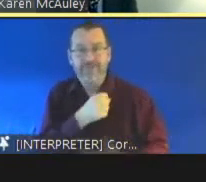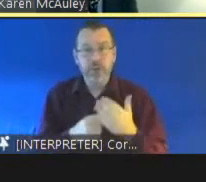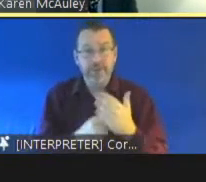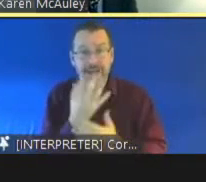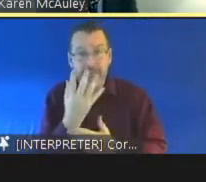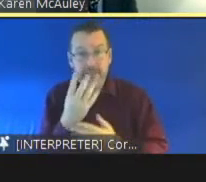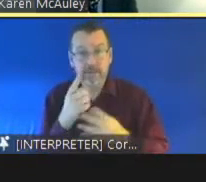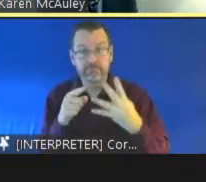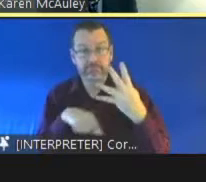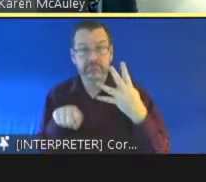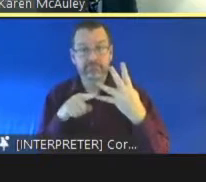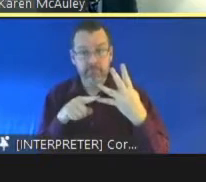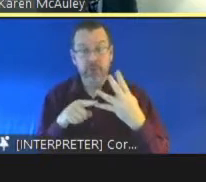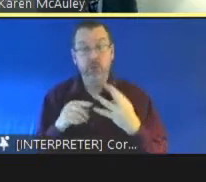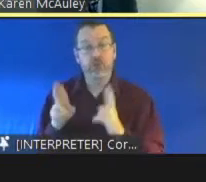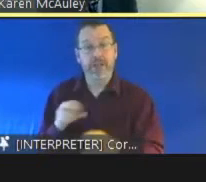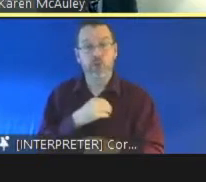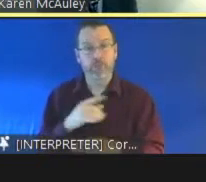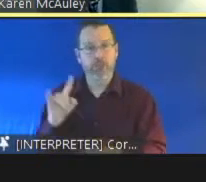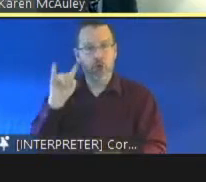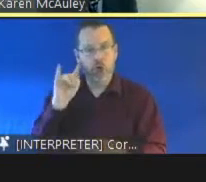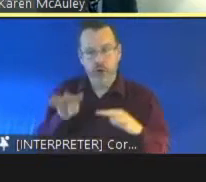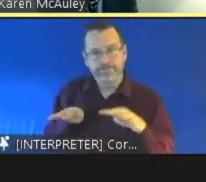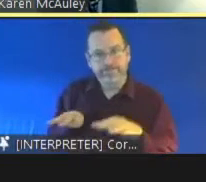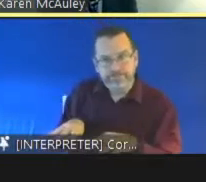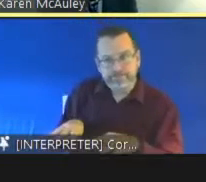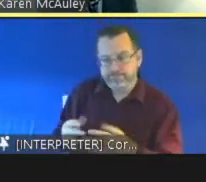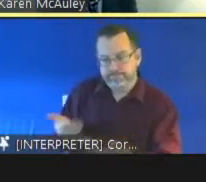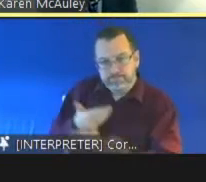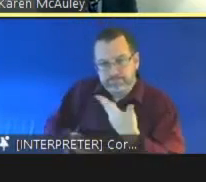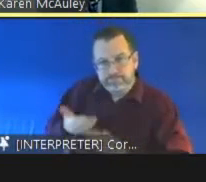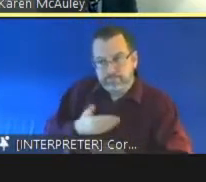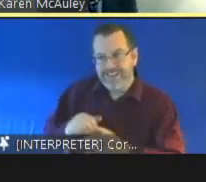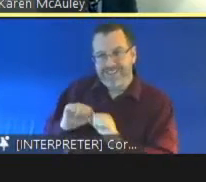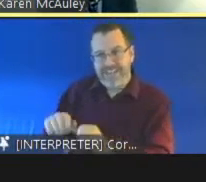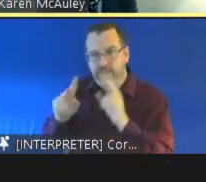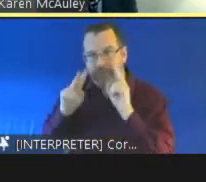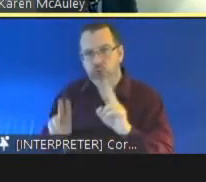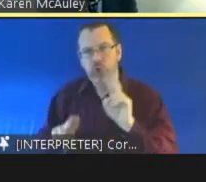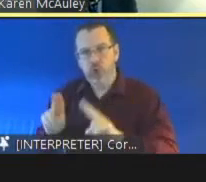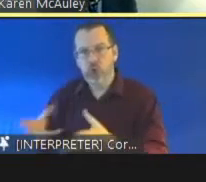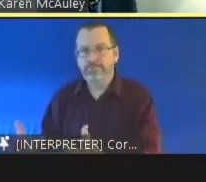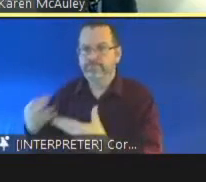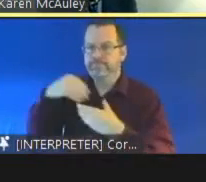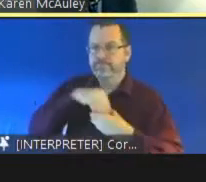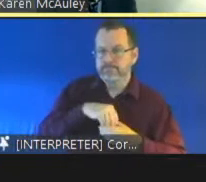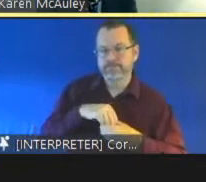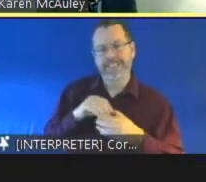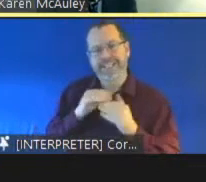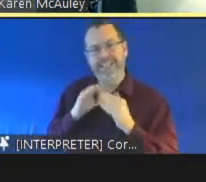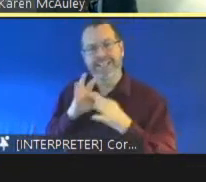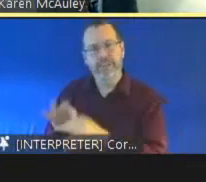crucially children's right to be heard and have due weight given to their views in accordance with their age and maturity.